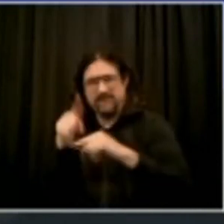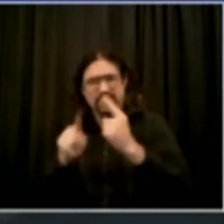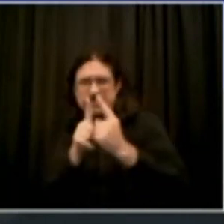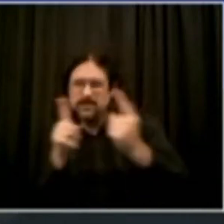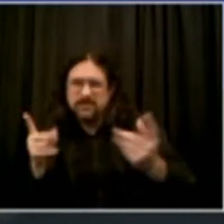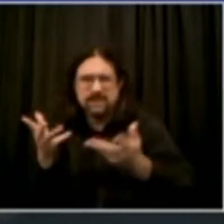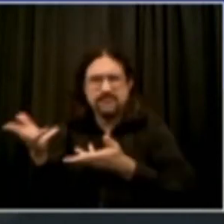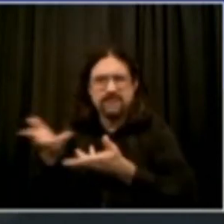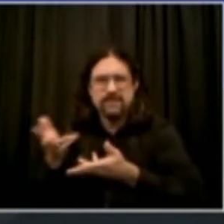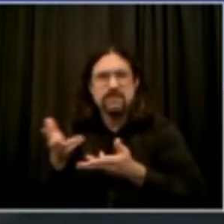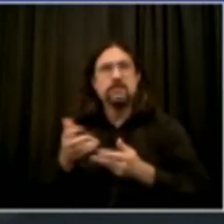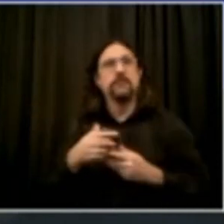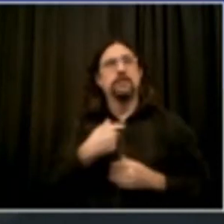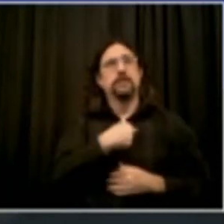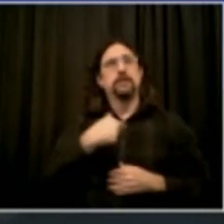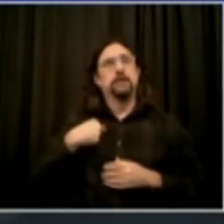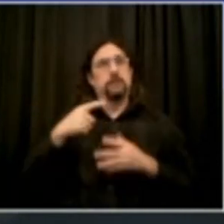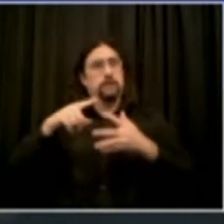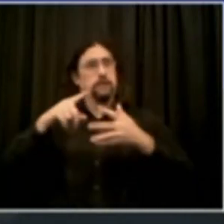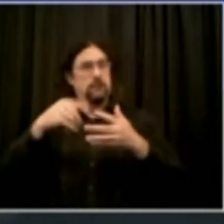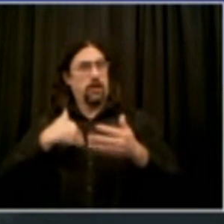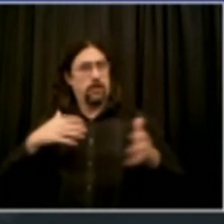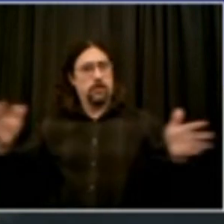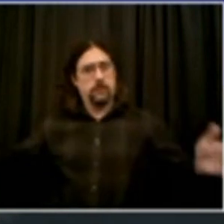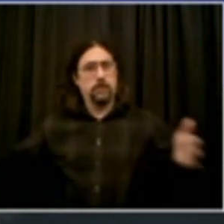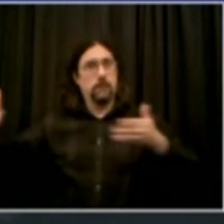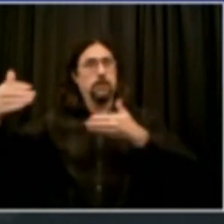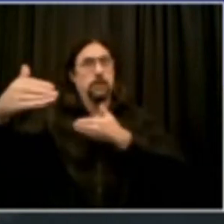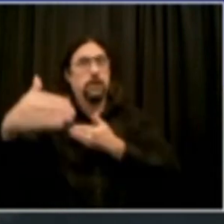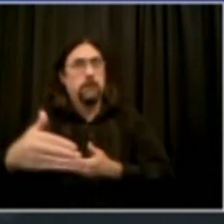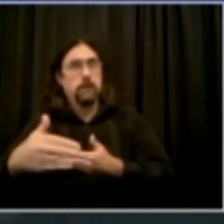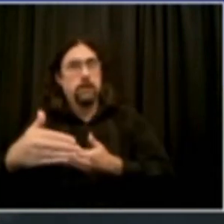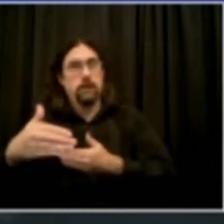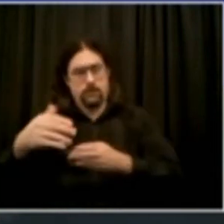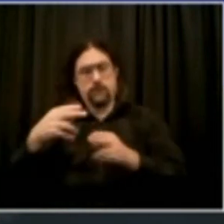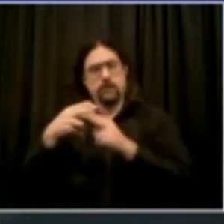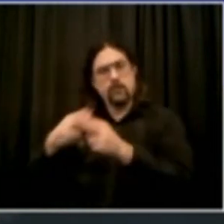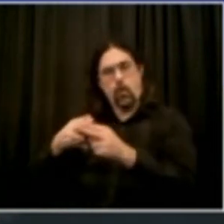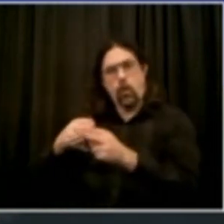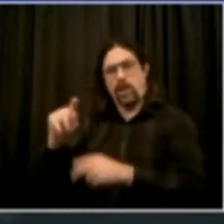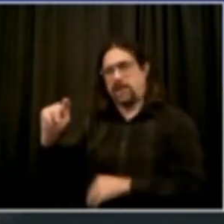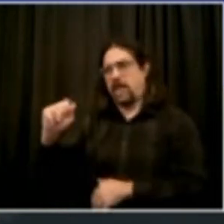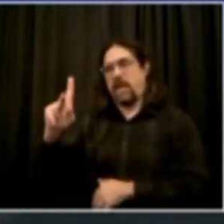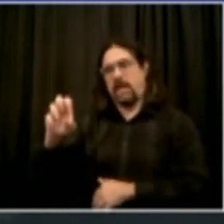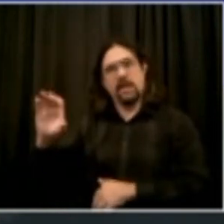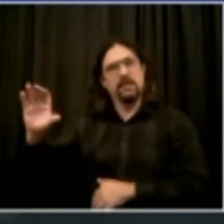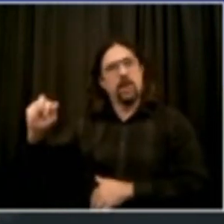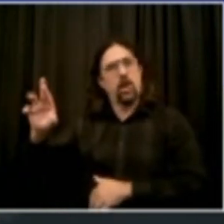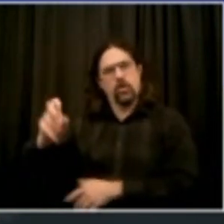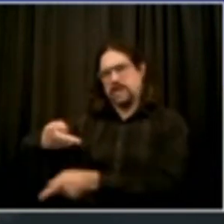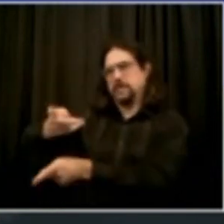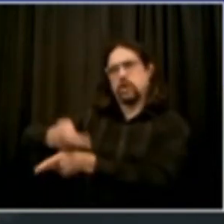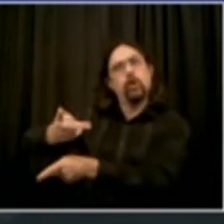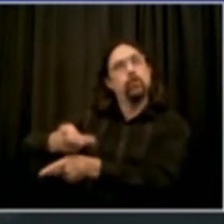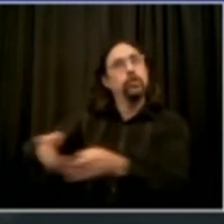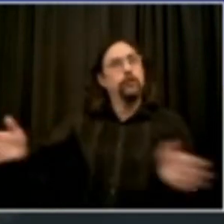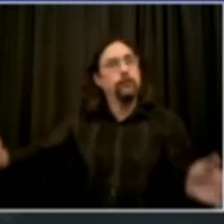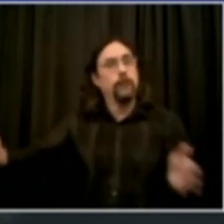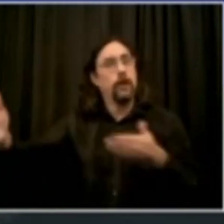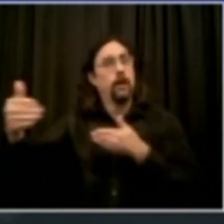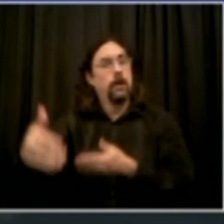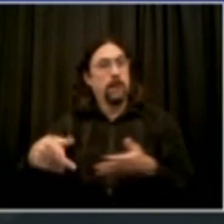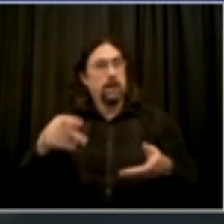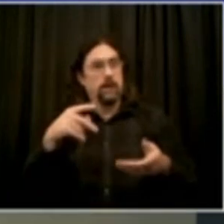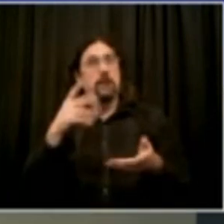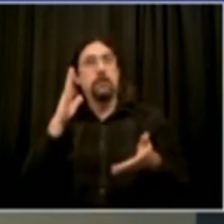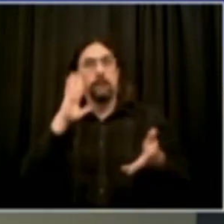So I'm going to walk you through the contents of this package, some of which are going to be familiar to you. So having the weather of the storm over